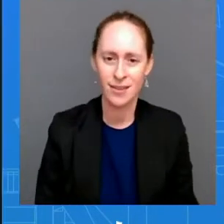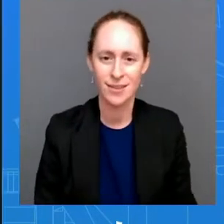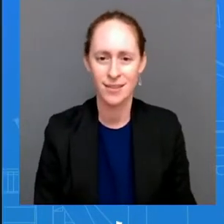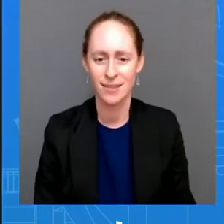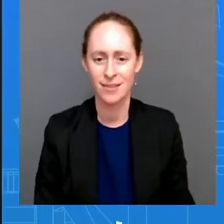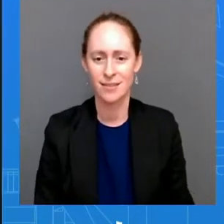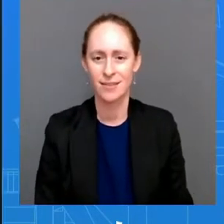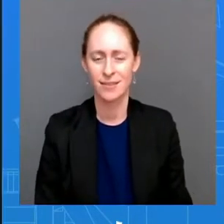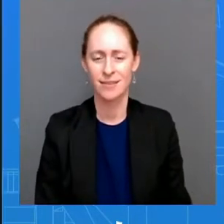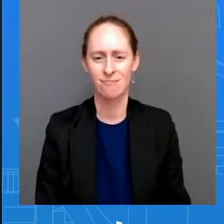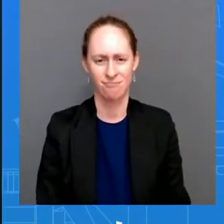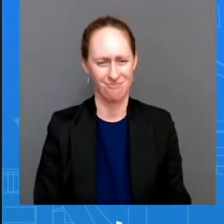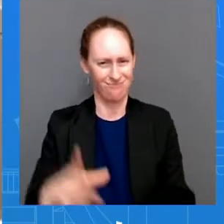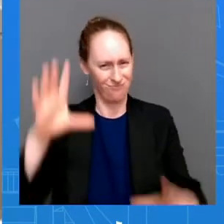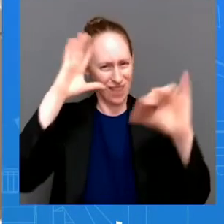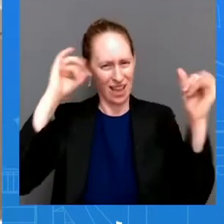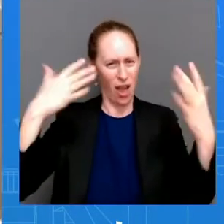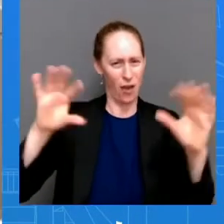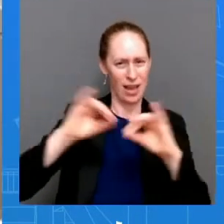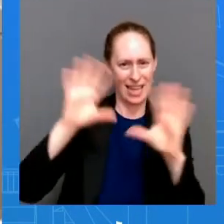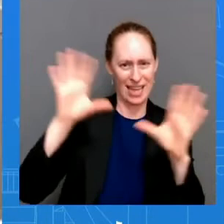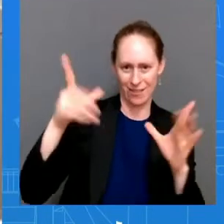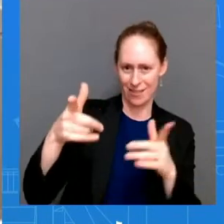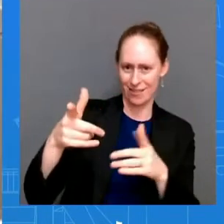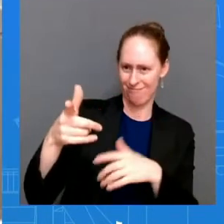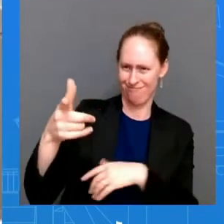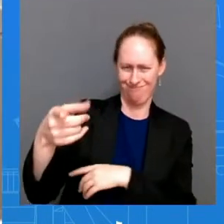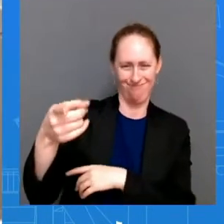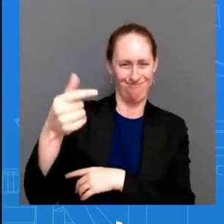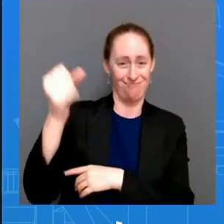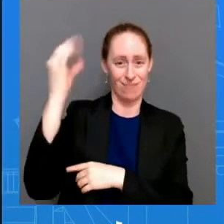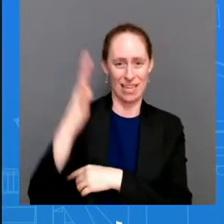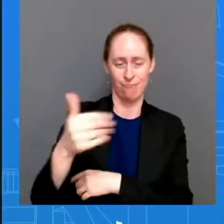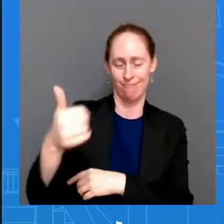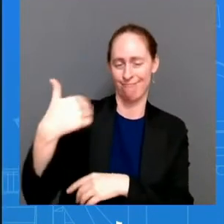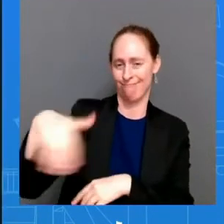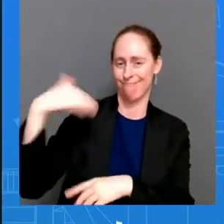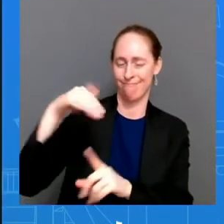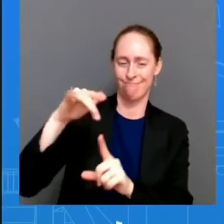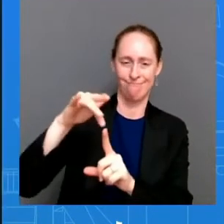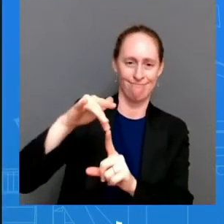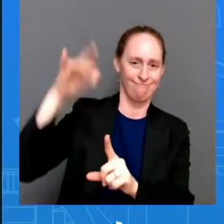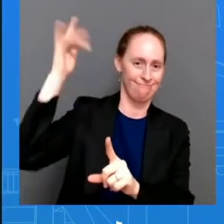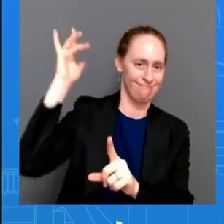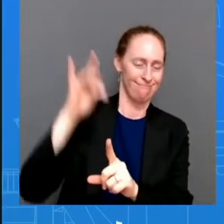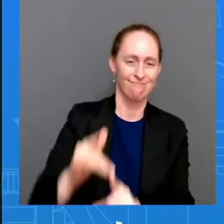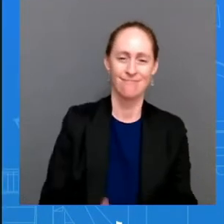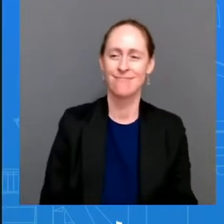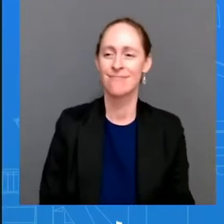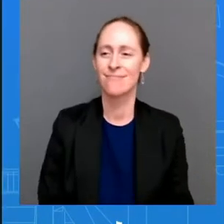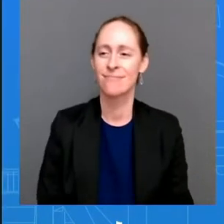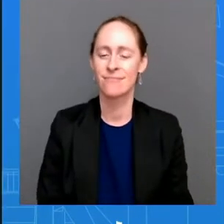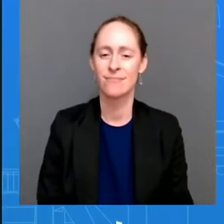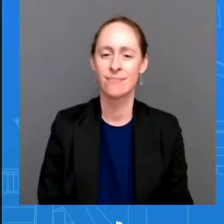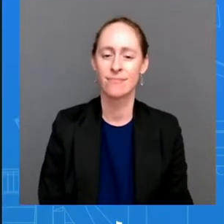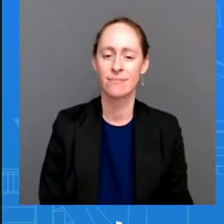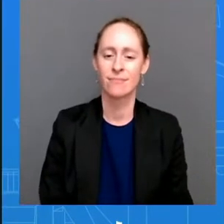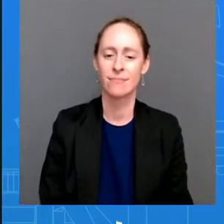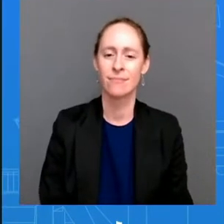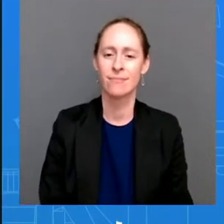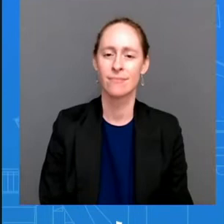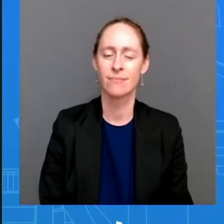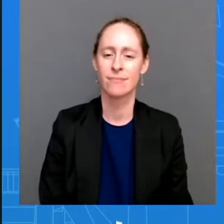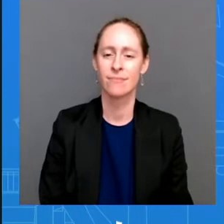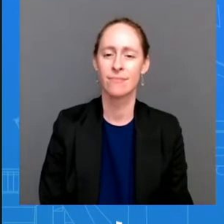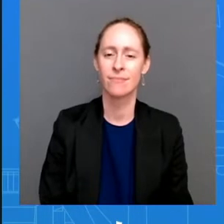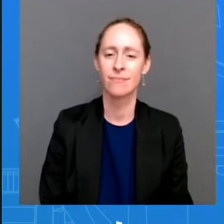look i mean it was good that she went here's the thing what we are saying is that we cannot dictate and